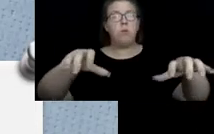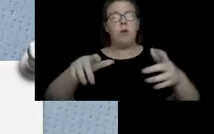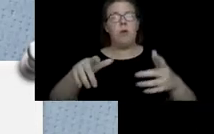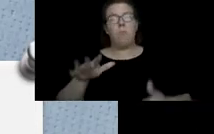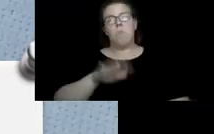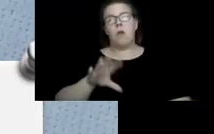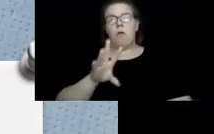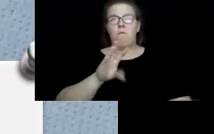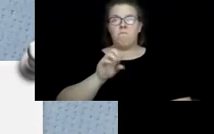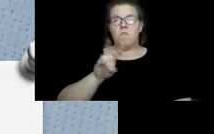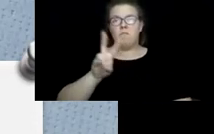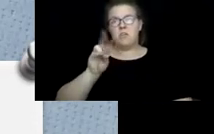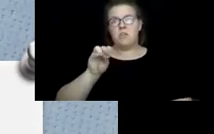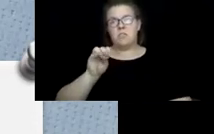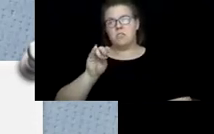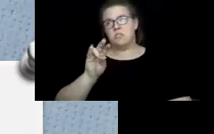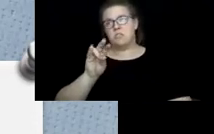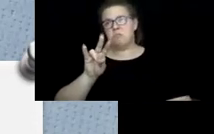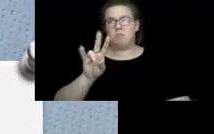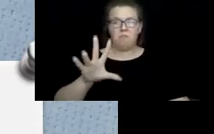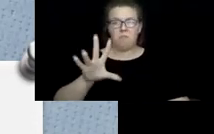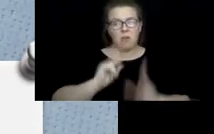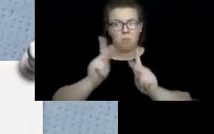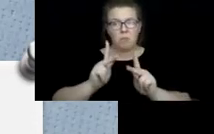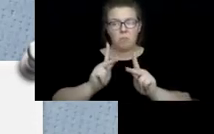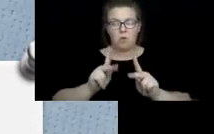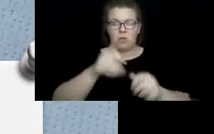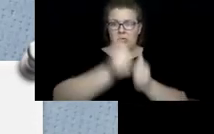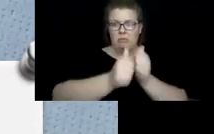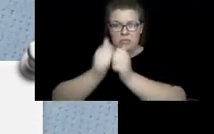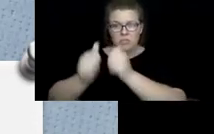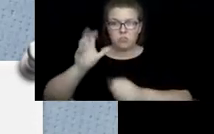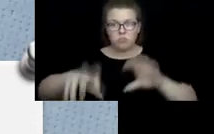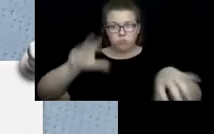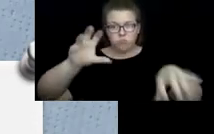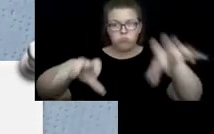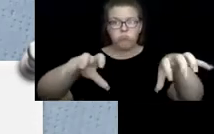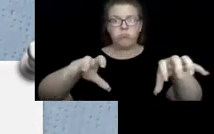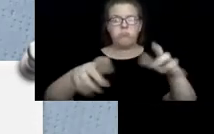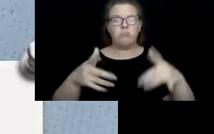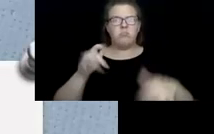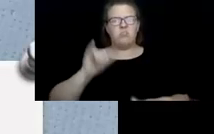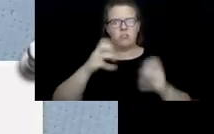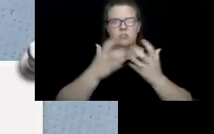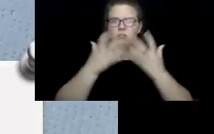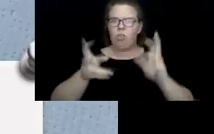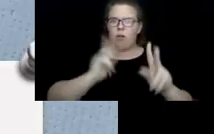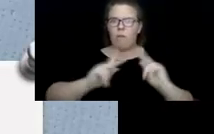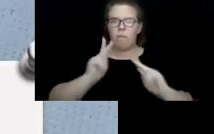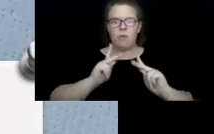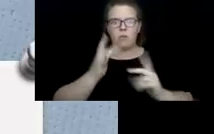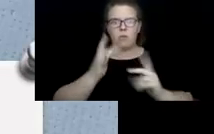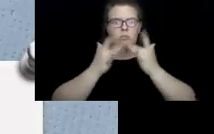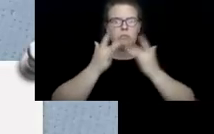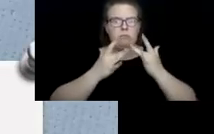people at meal sites. That's a lot of people who were without lunch. So what